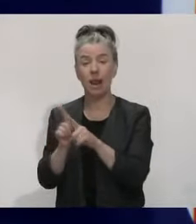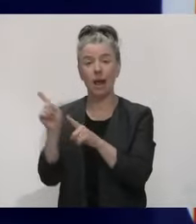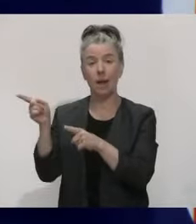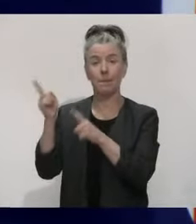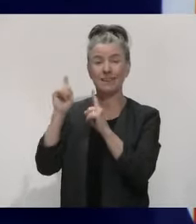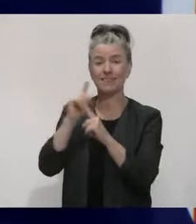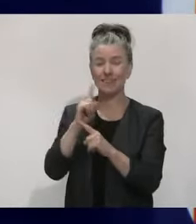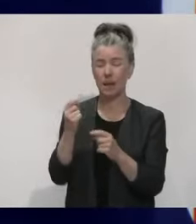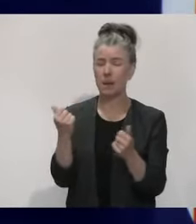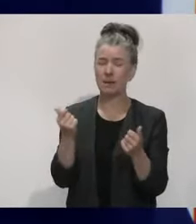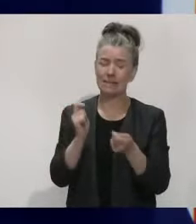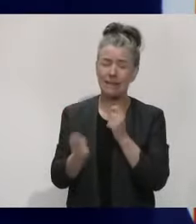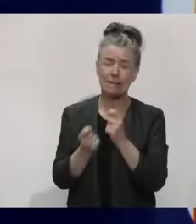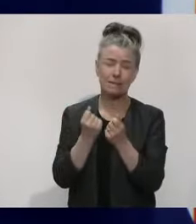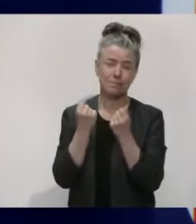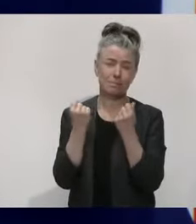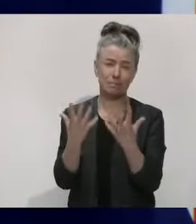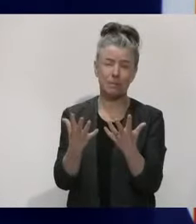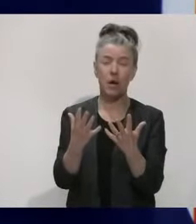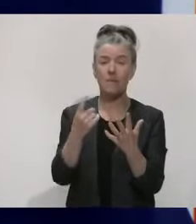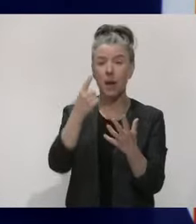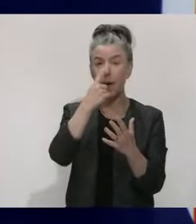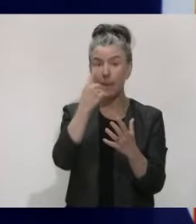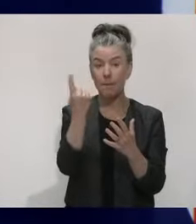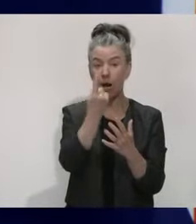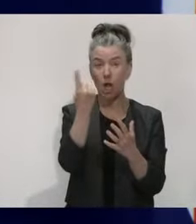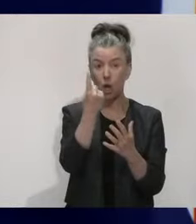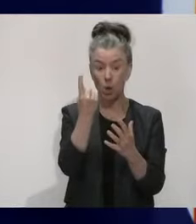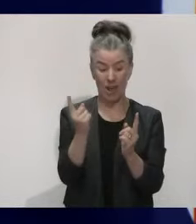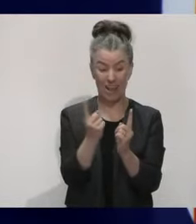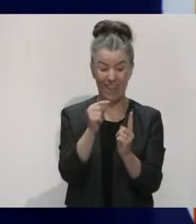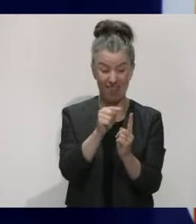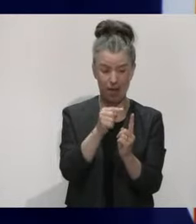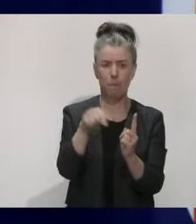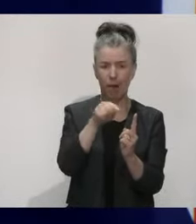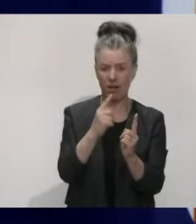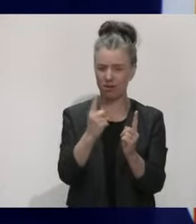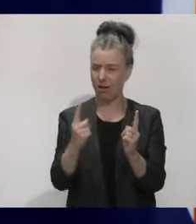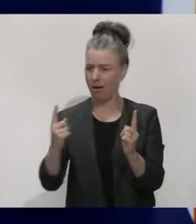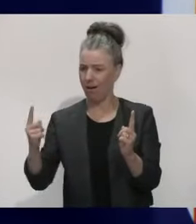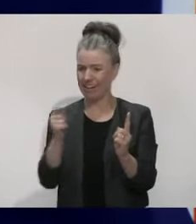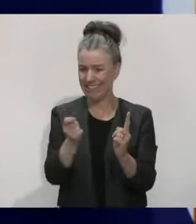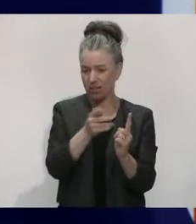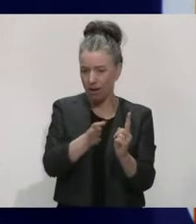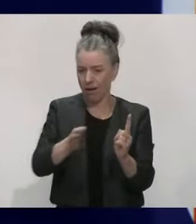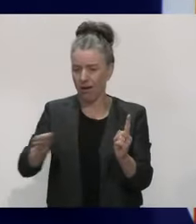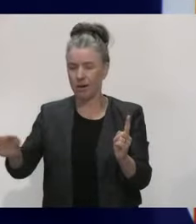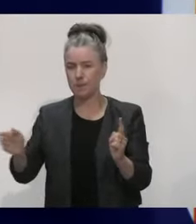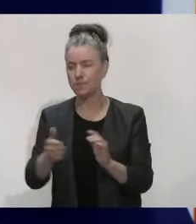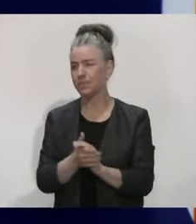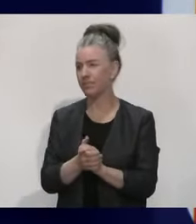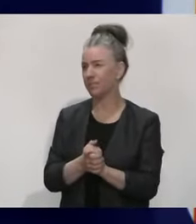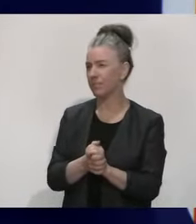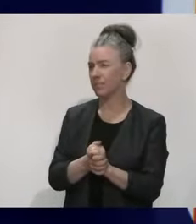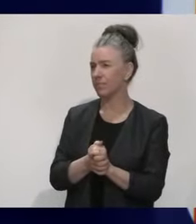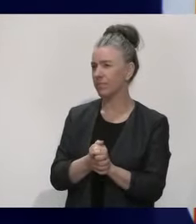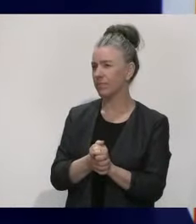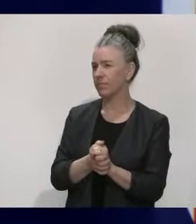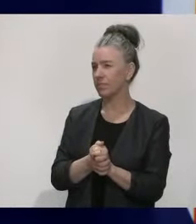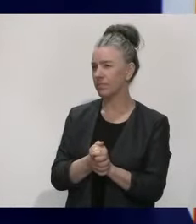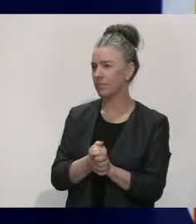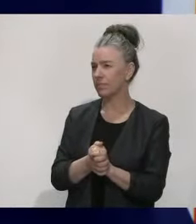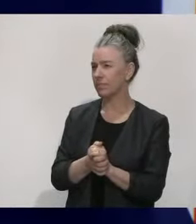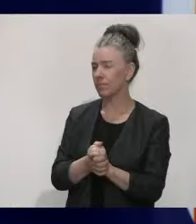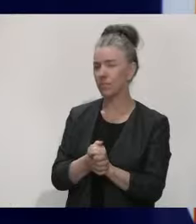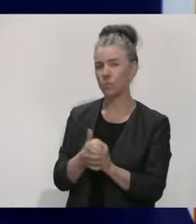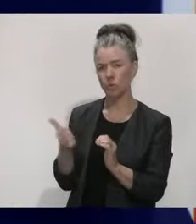there's a lot of testing happening of contacts in Auckland. Was it the case that you wanted populations at risk of worse health outcomes